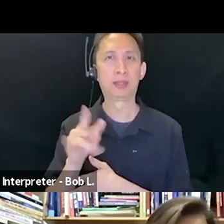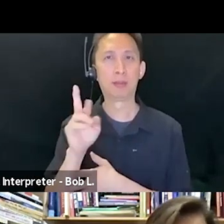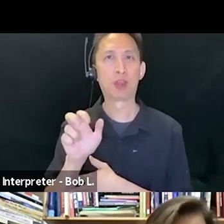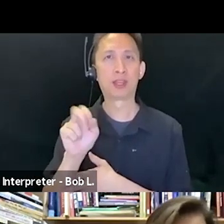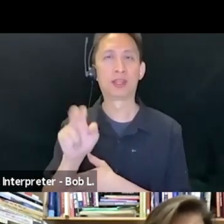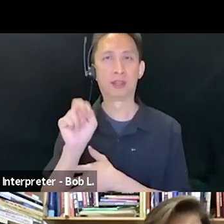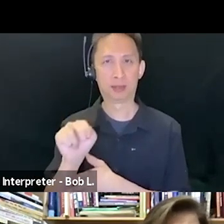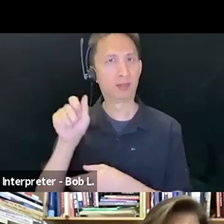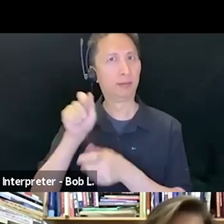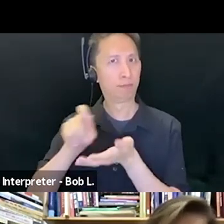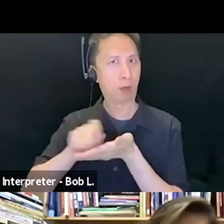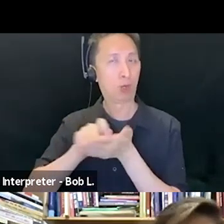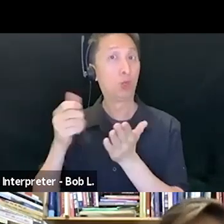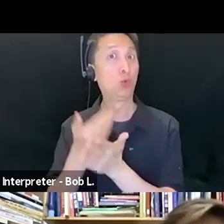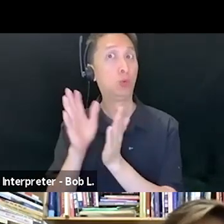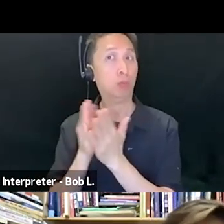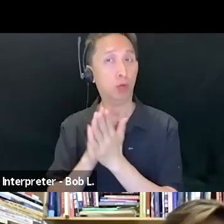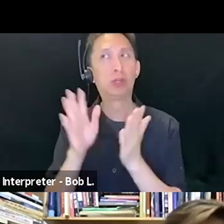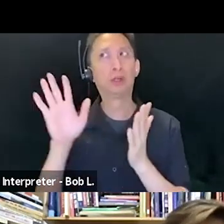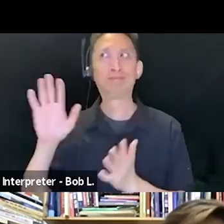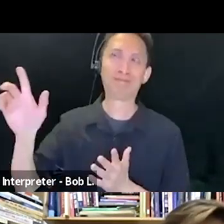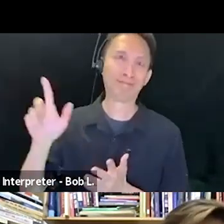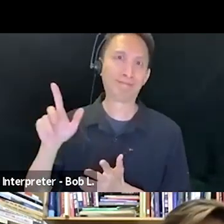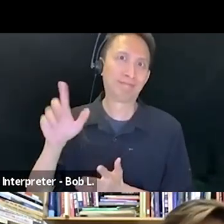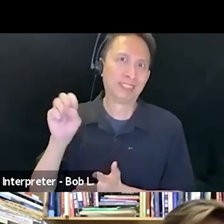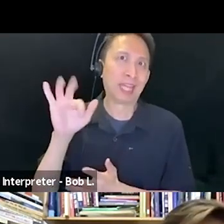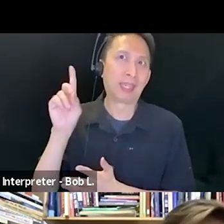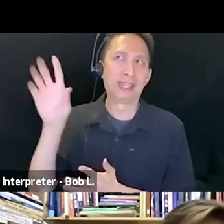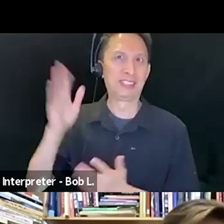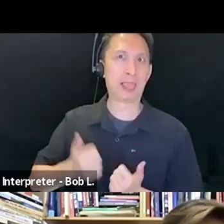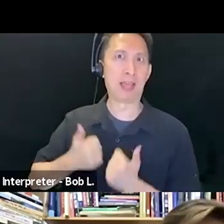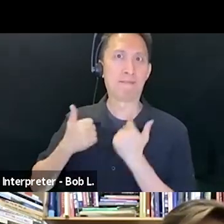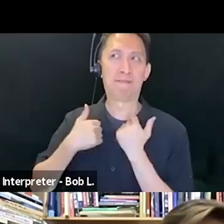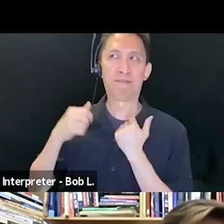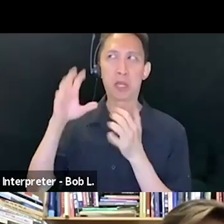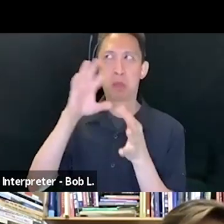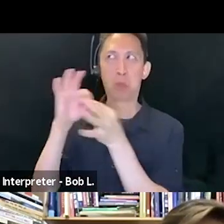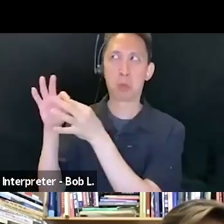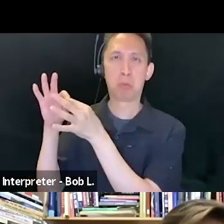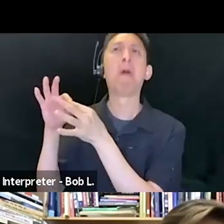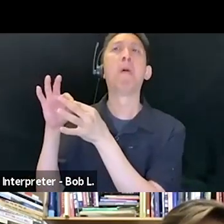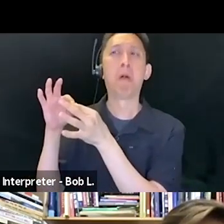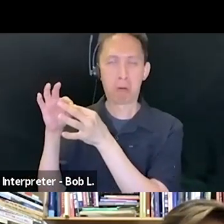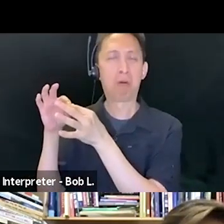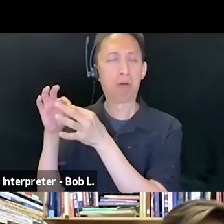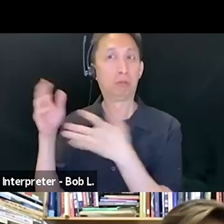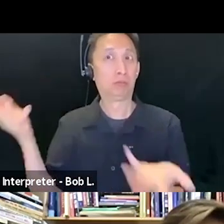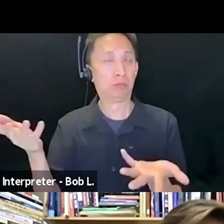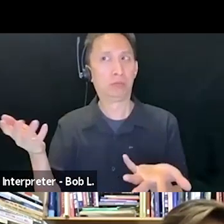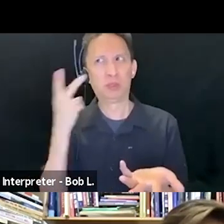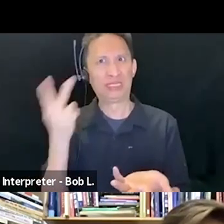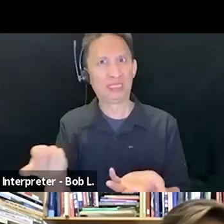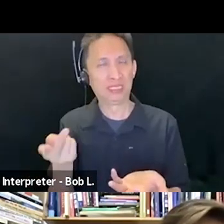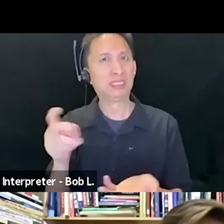Edward Said. We are not obliged to address that work, but it does seem important to note the ways in which Said's